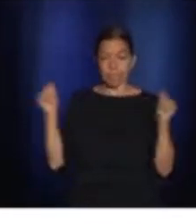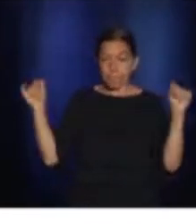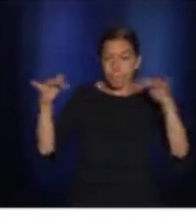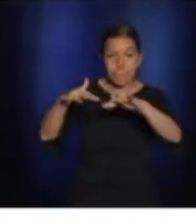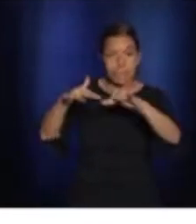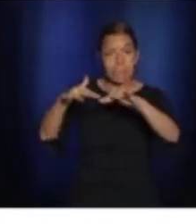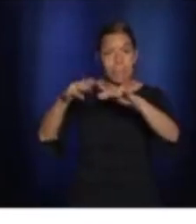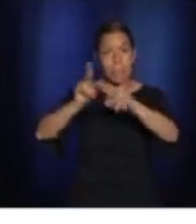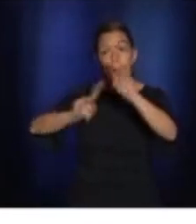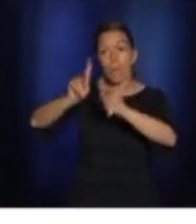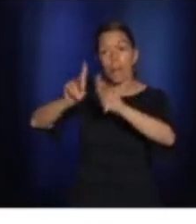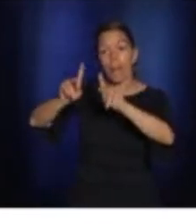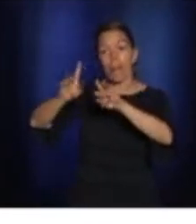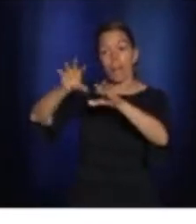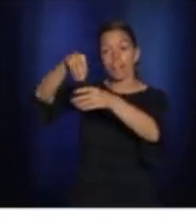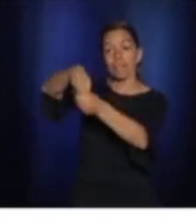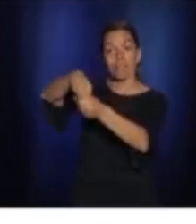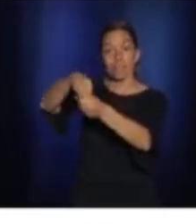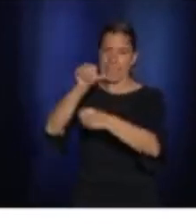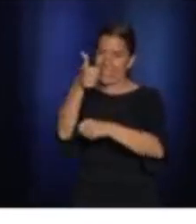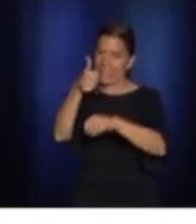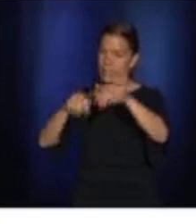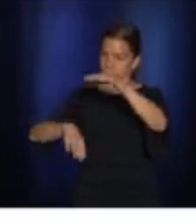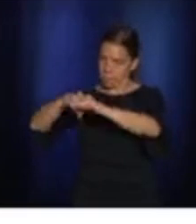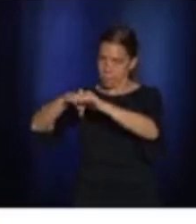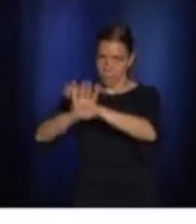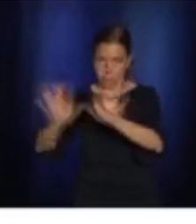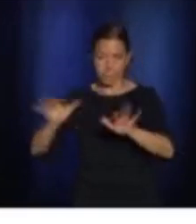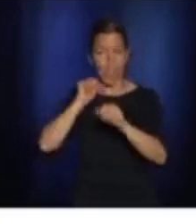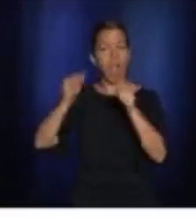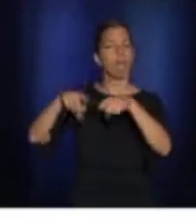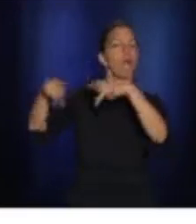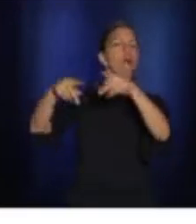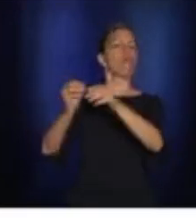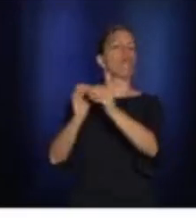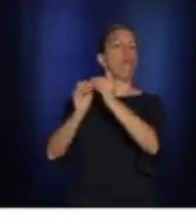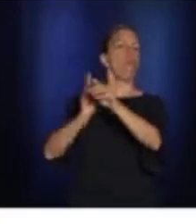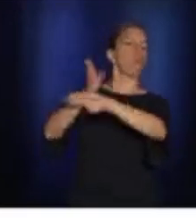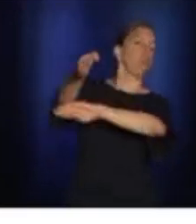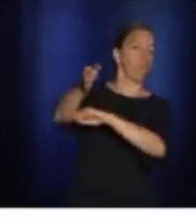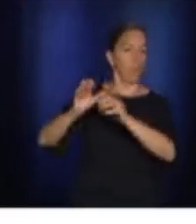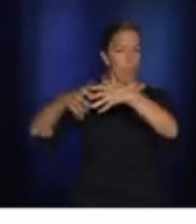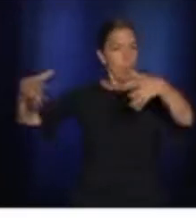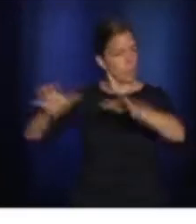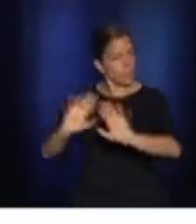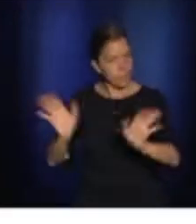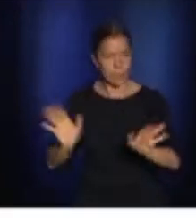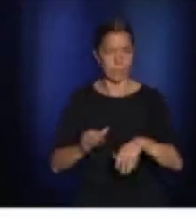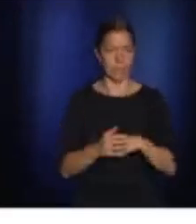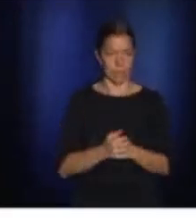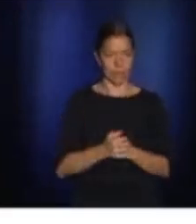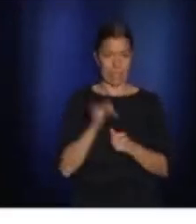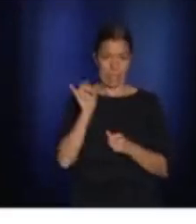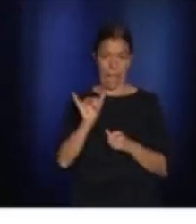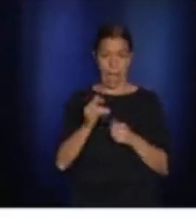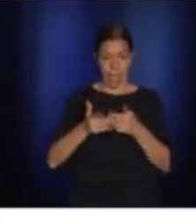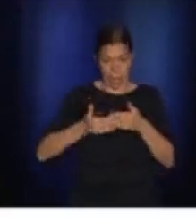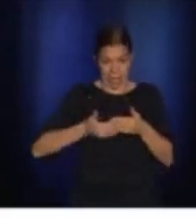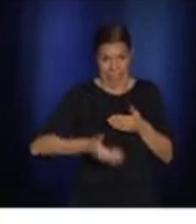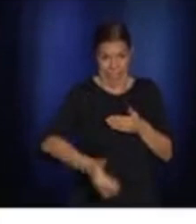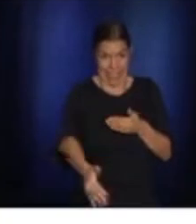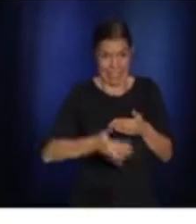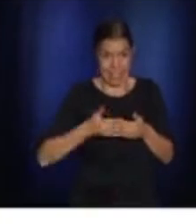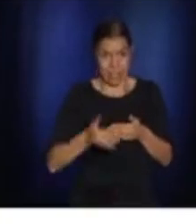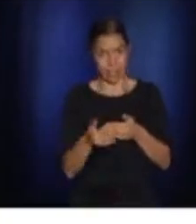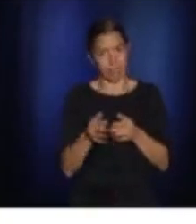than 10 people. The next few weeks will be critical. With the reopening of schools, with the return